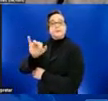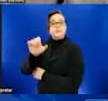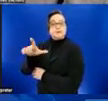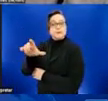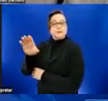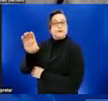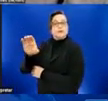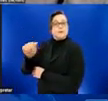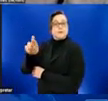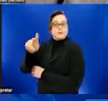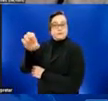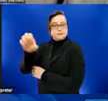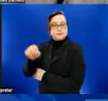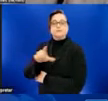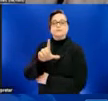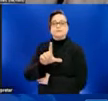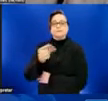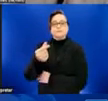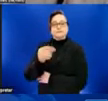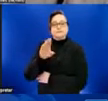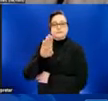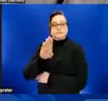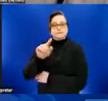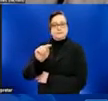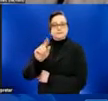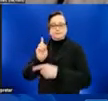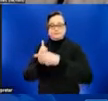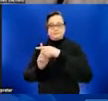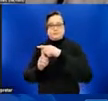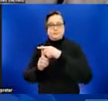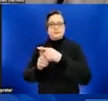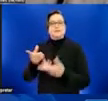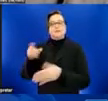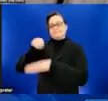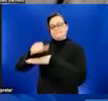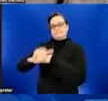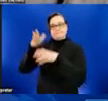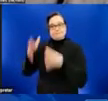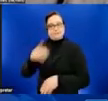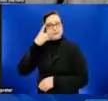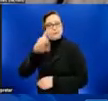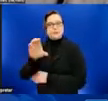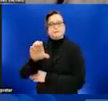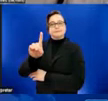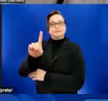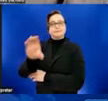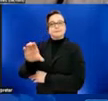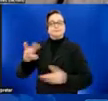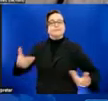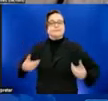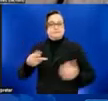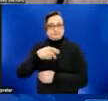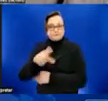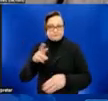equity advisor on the CDC monkeypox response. In his home position, Dr. Carnes is a senior health